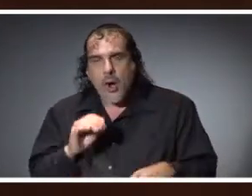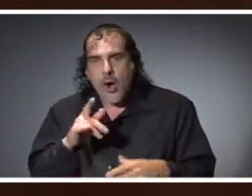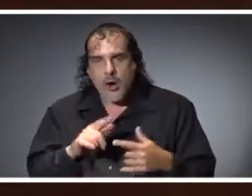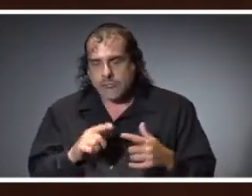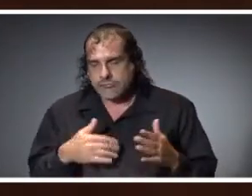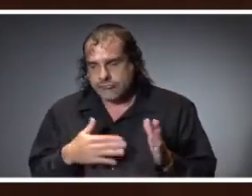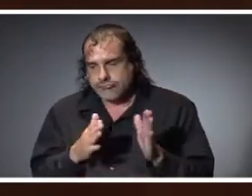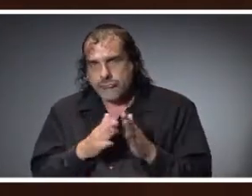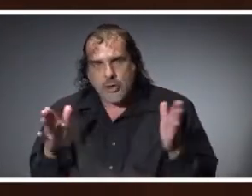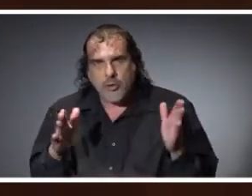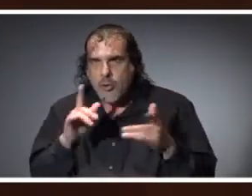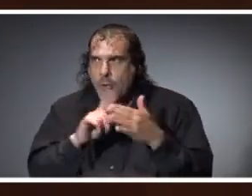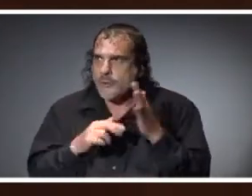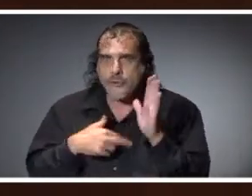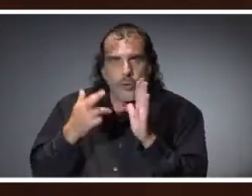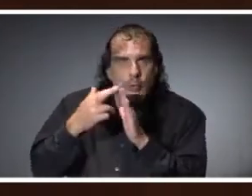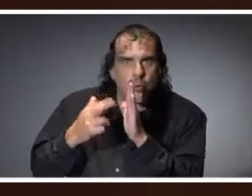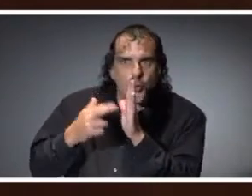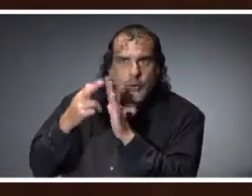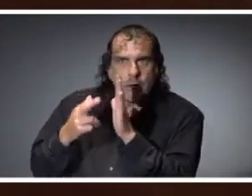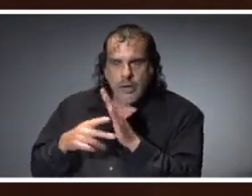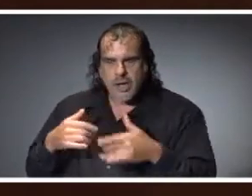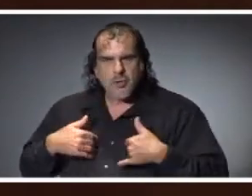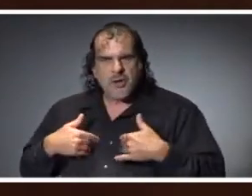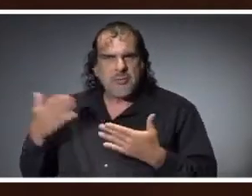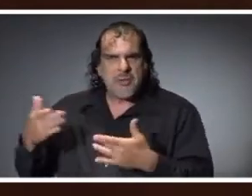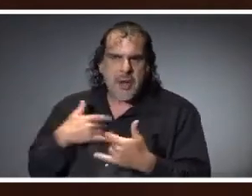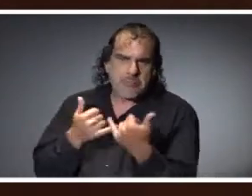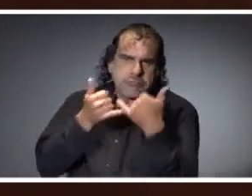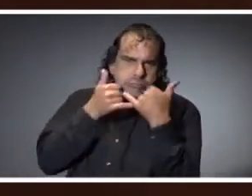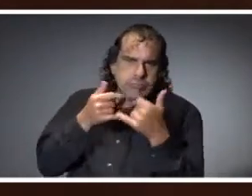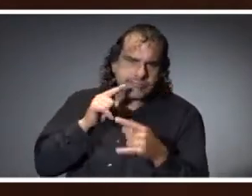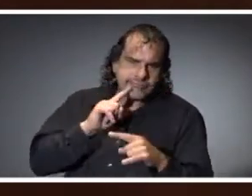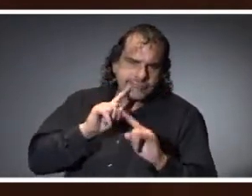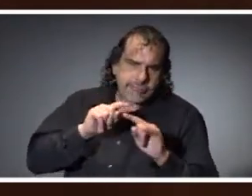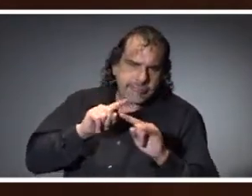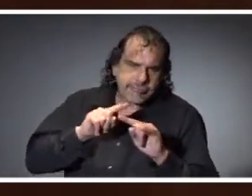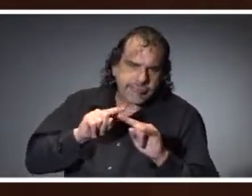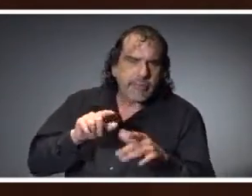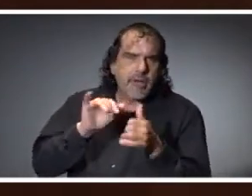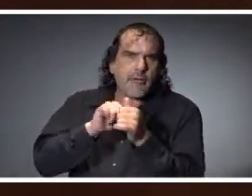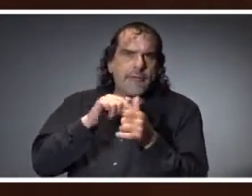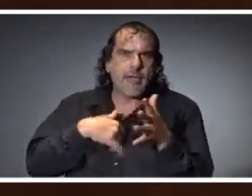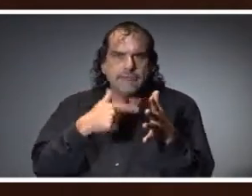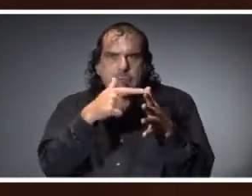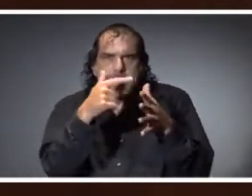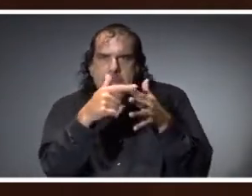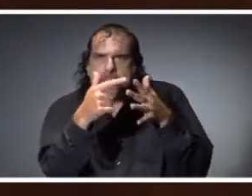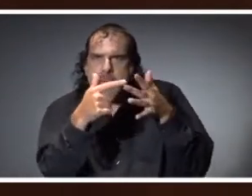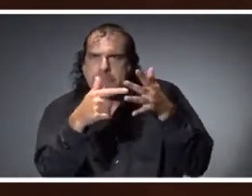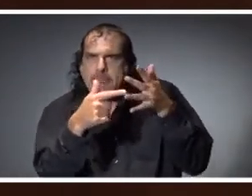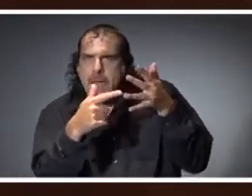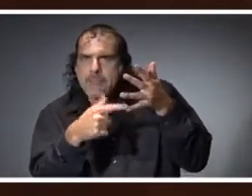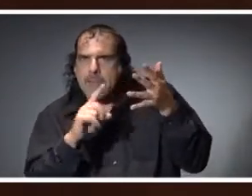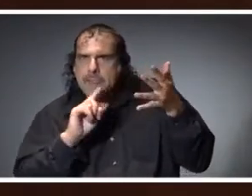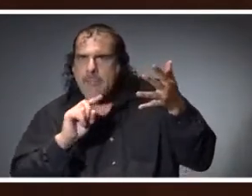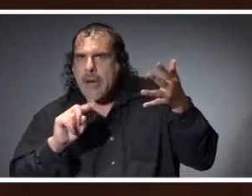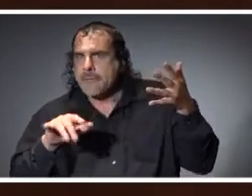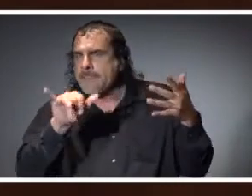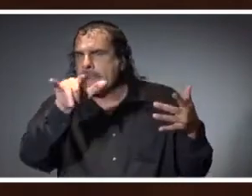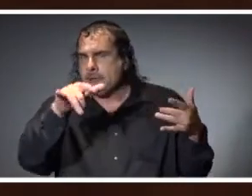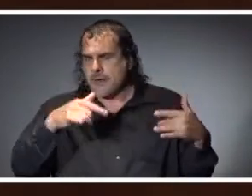general, the guidance. And we've been there to help them walk through that guidance. And I have to tell you that I have been